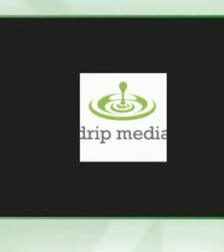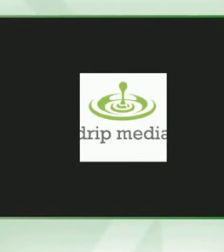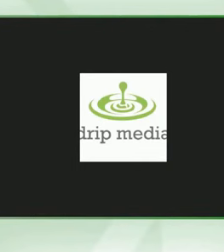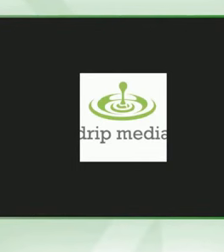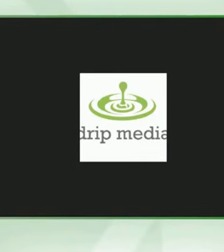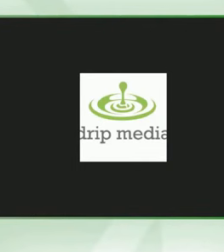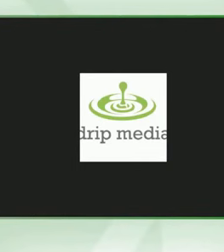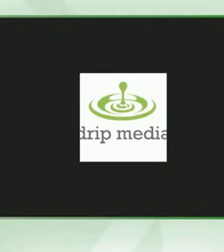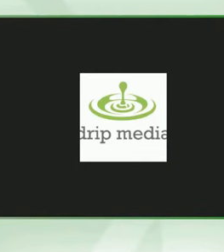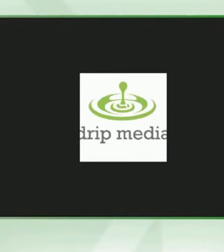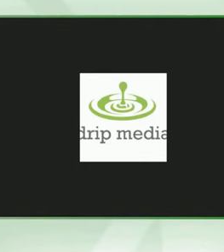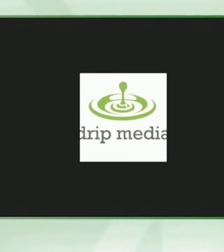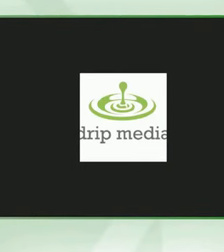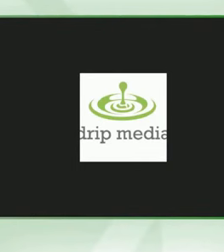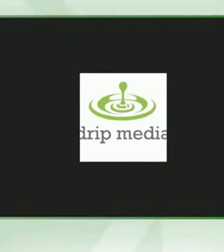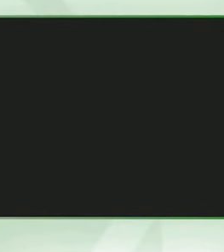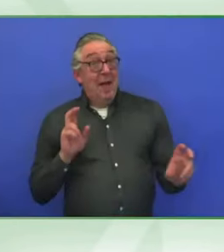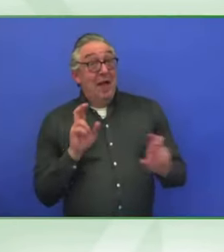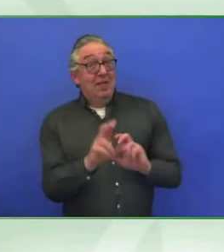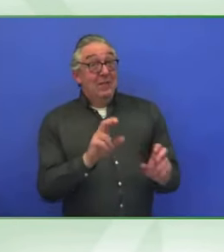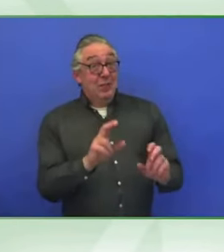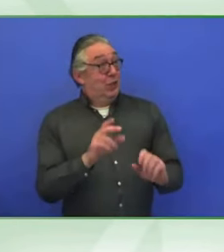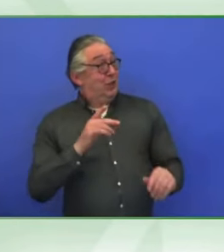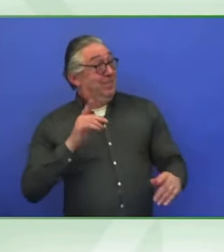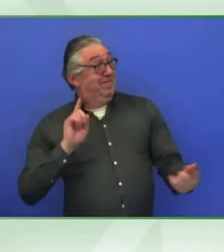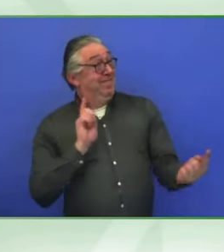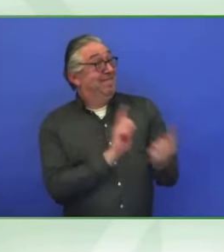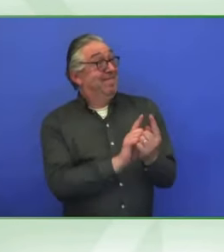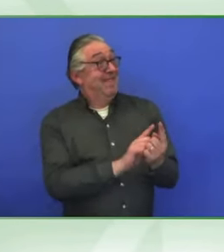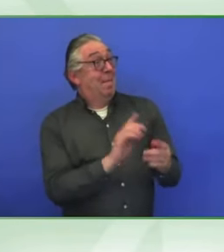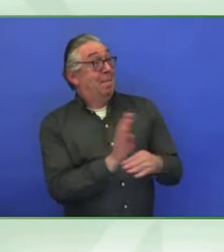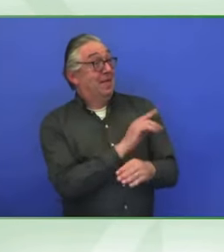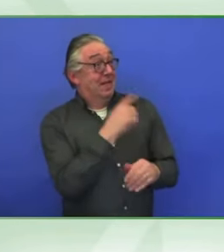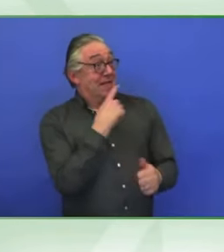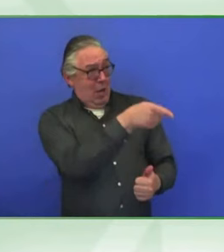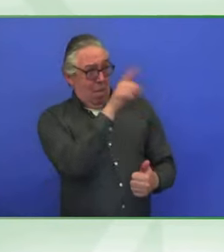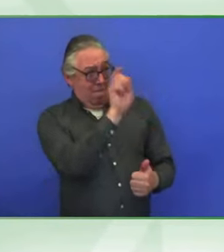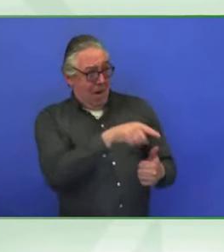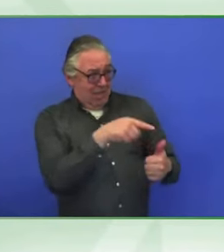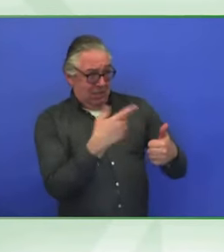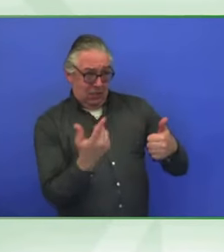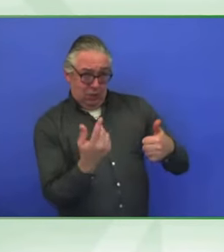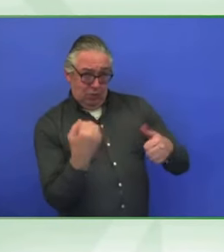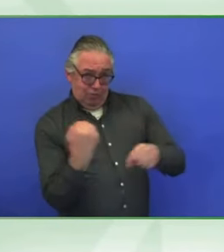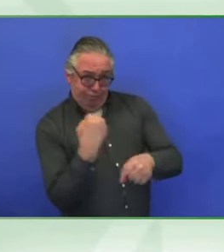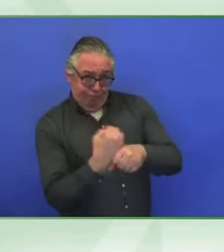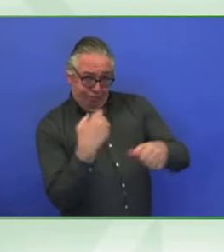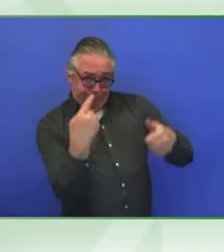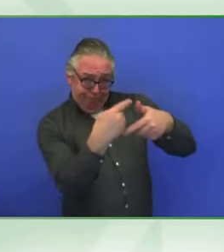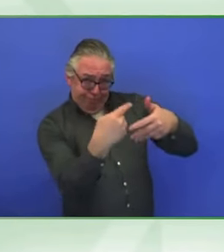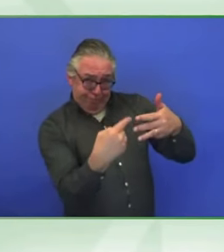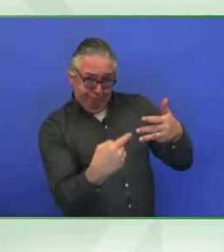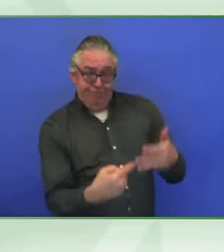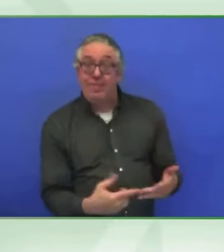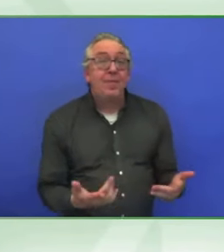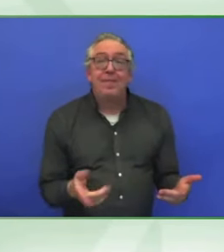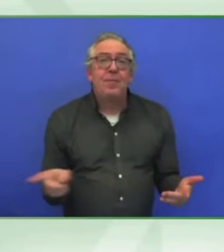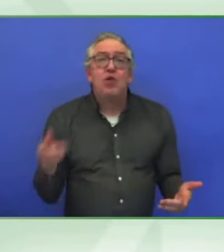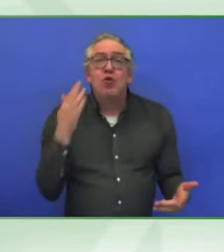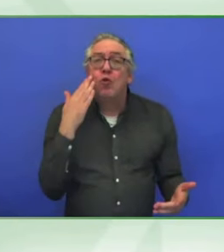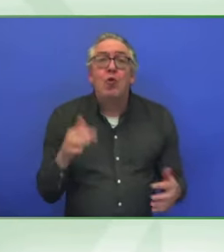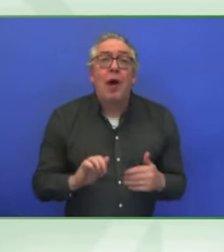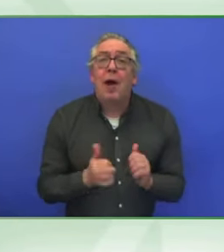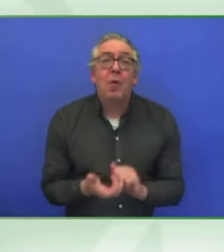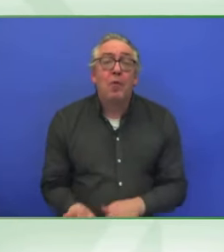that matter and say, these are the things you need to look at when you are integrating disability inclusion into your